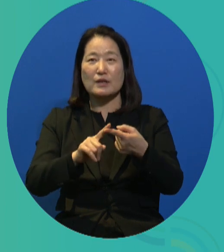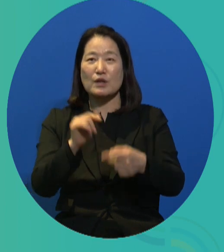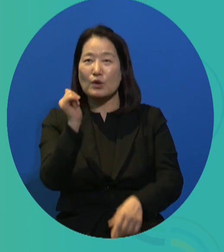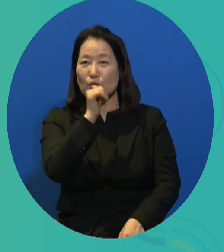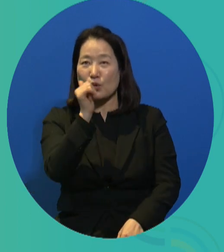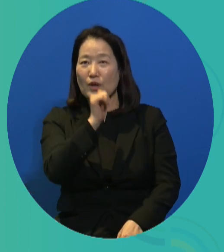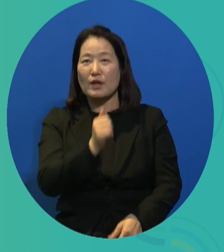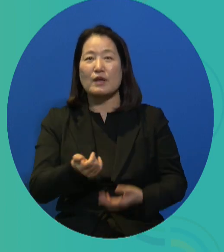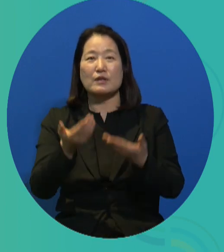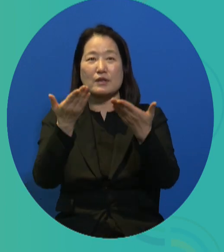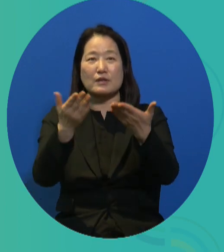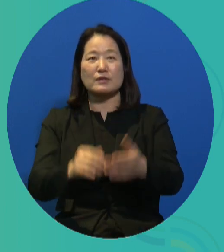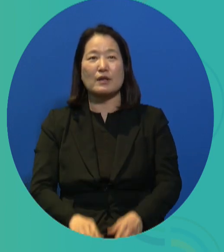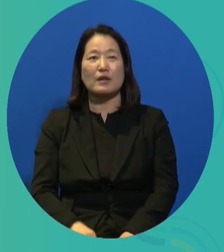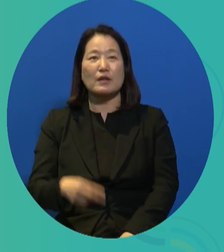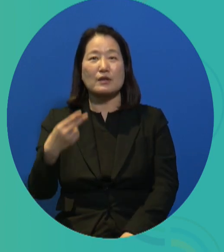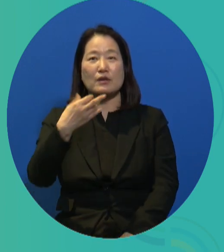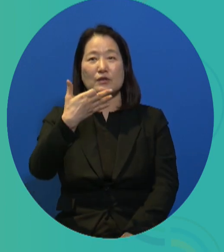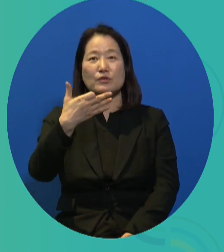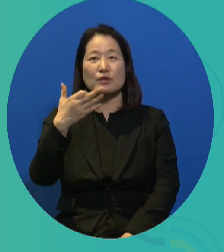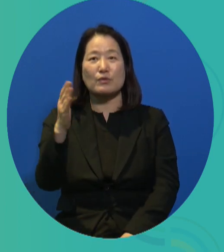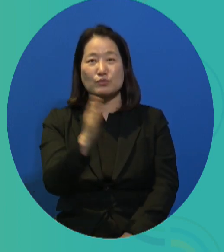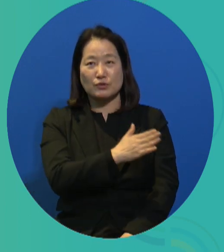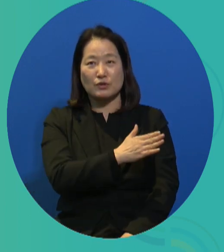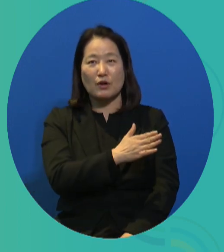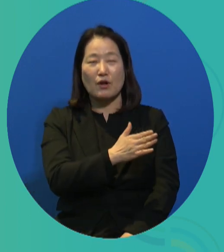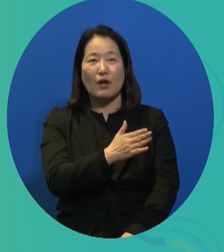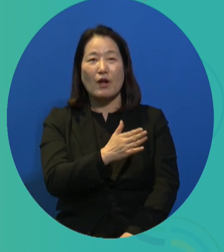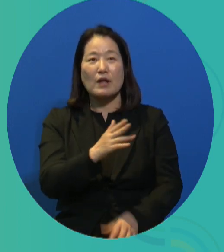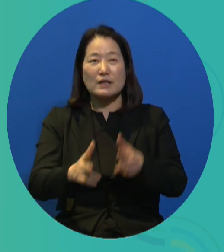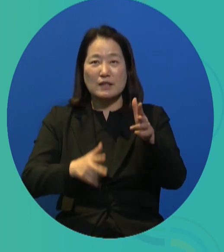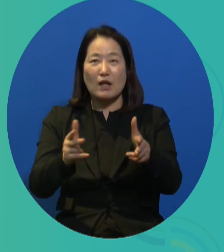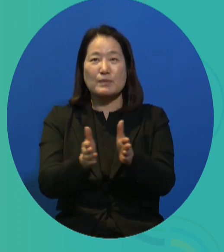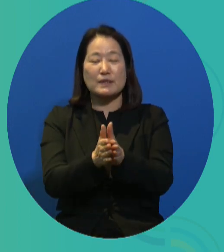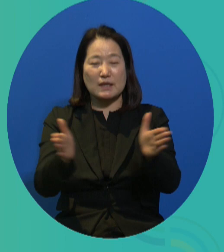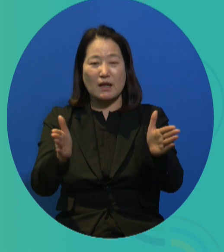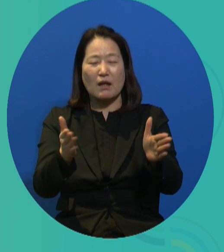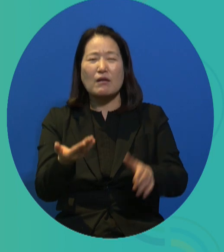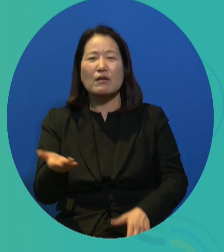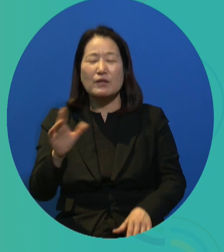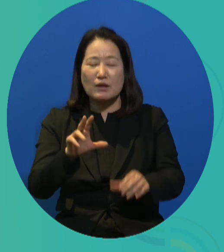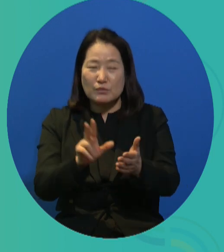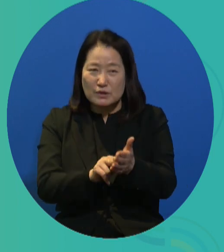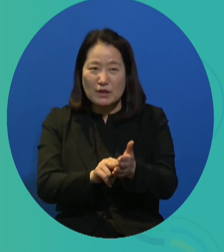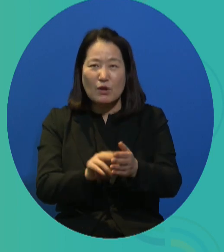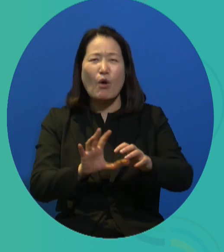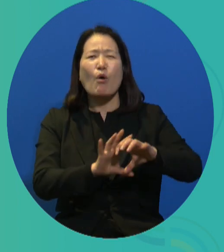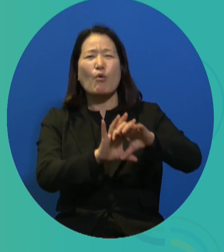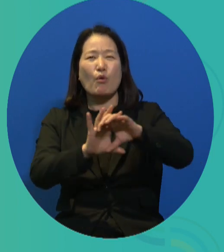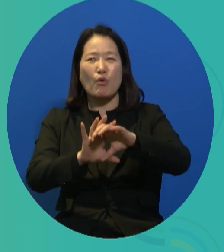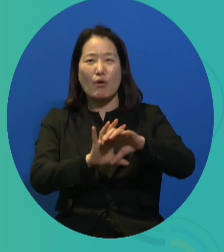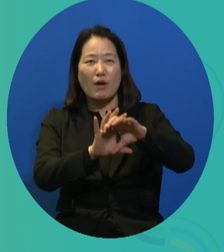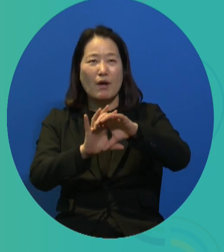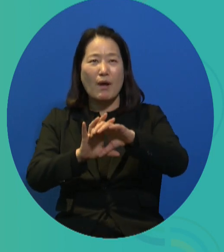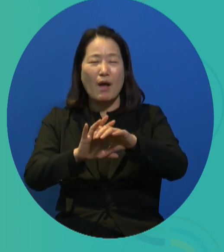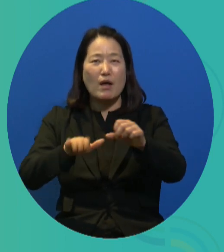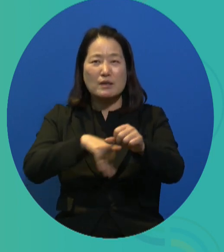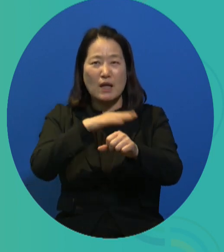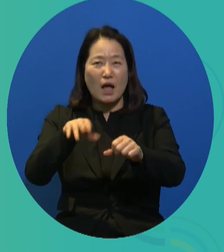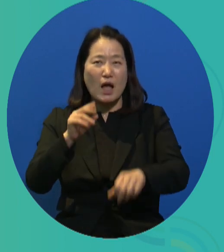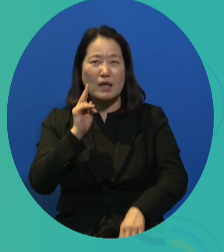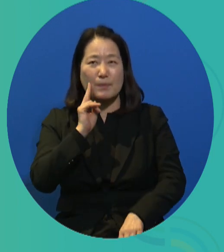persons in Seoul since 2020. This began at the end of 2019, but the COVID pandemic